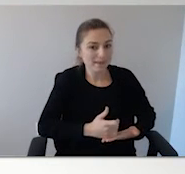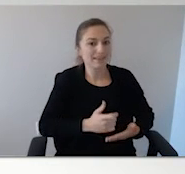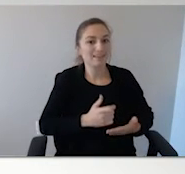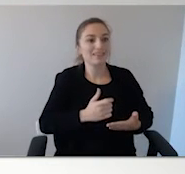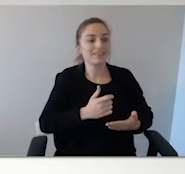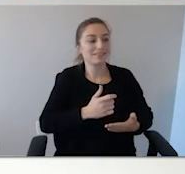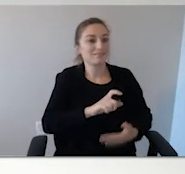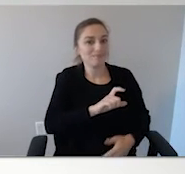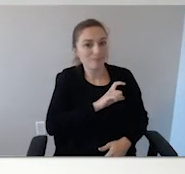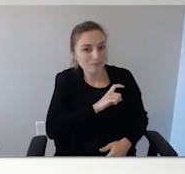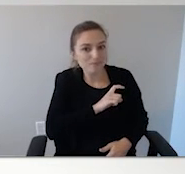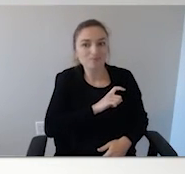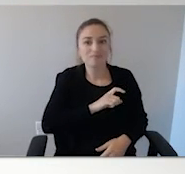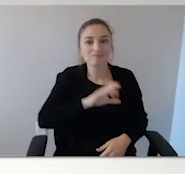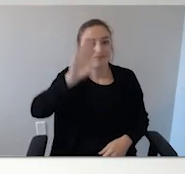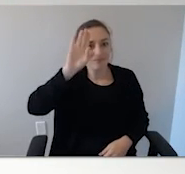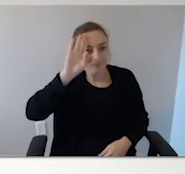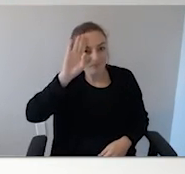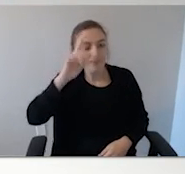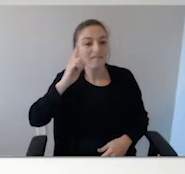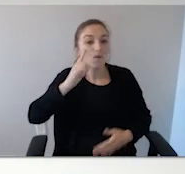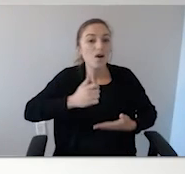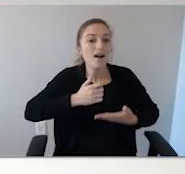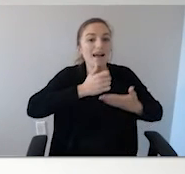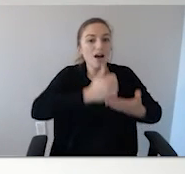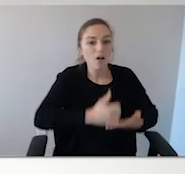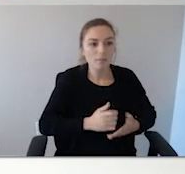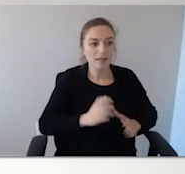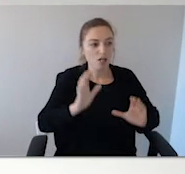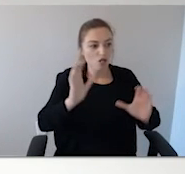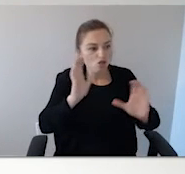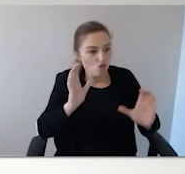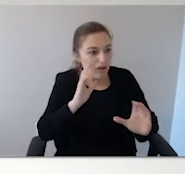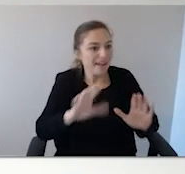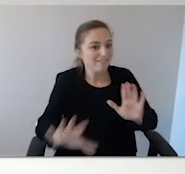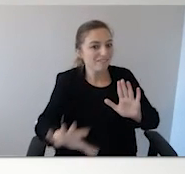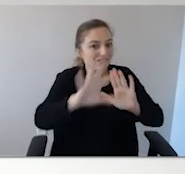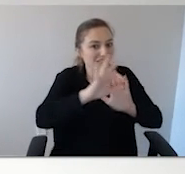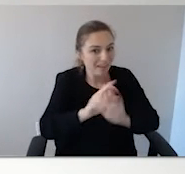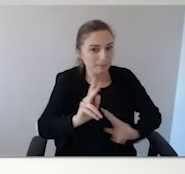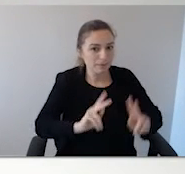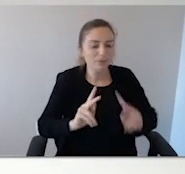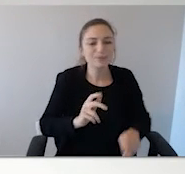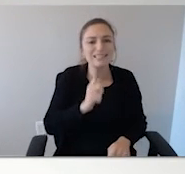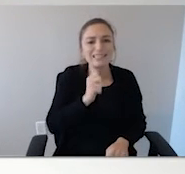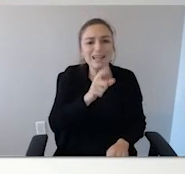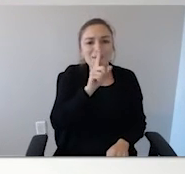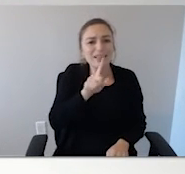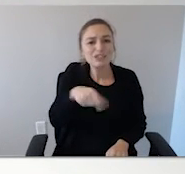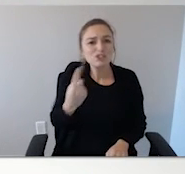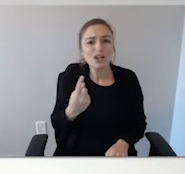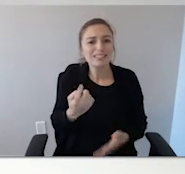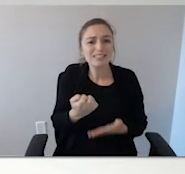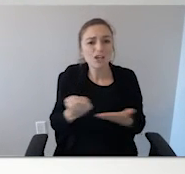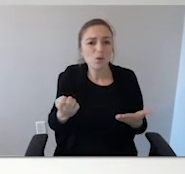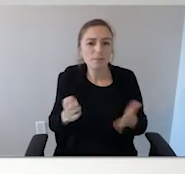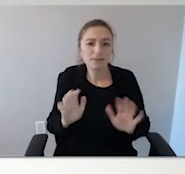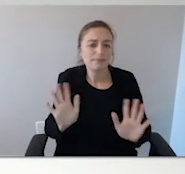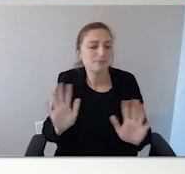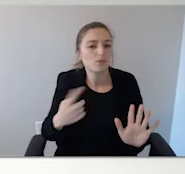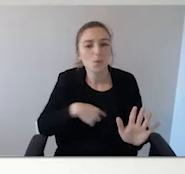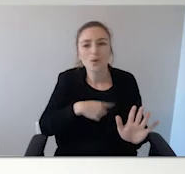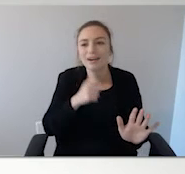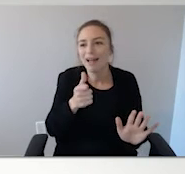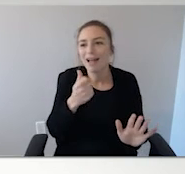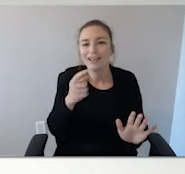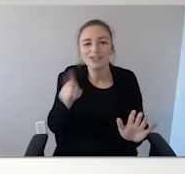people that have a condition that would cause them to wander. It's not just equipment. That's the big thing. We're not just